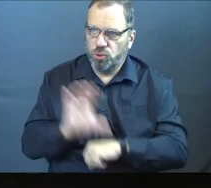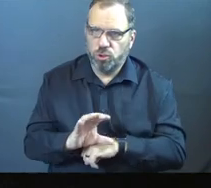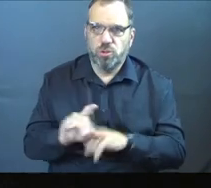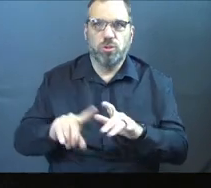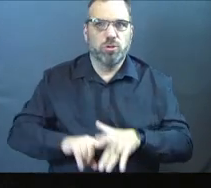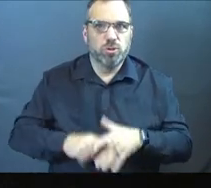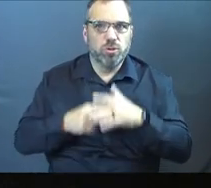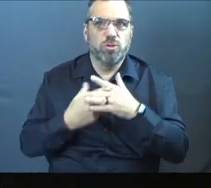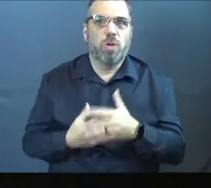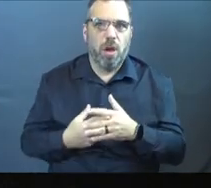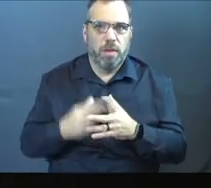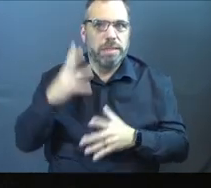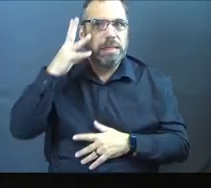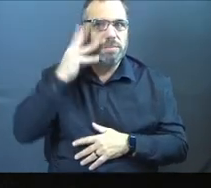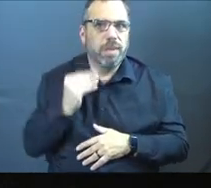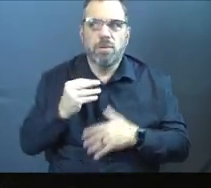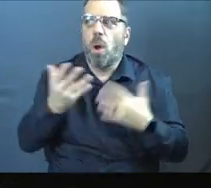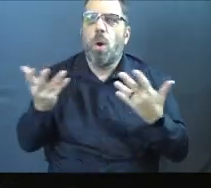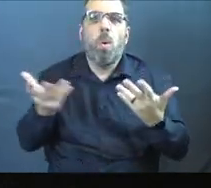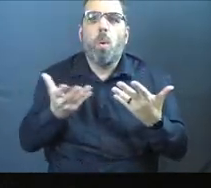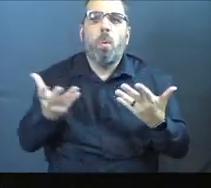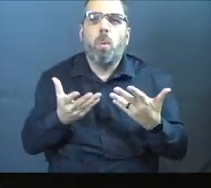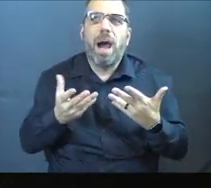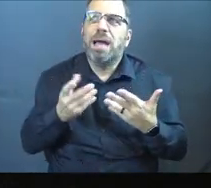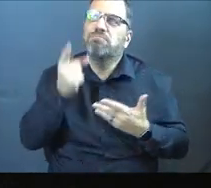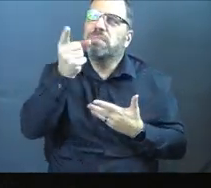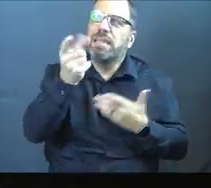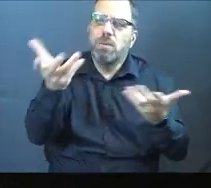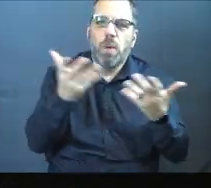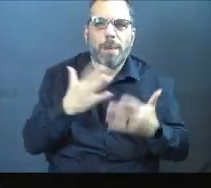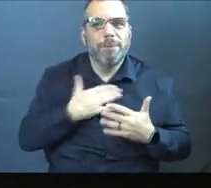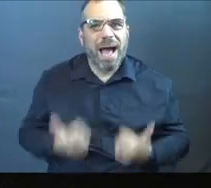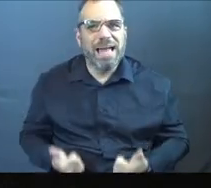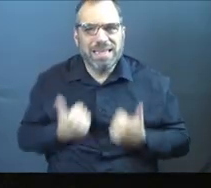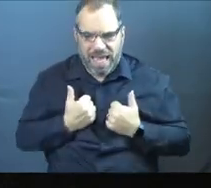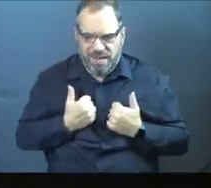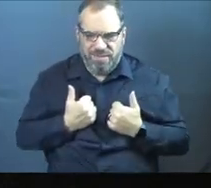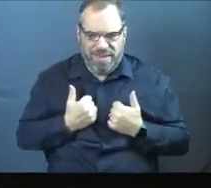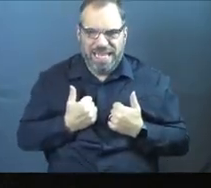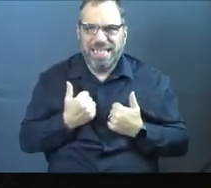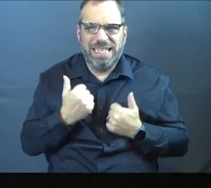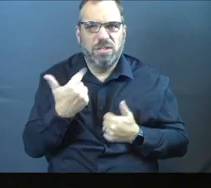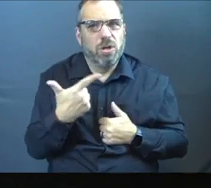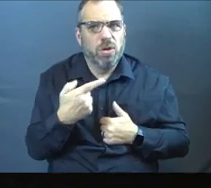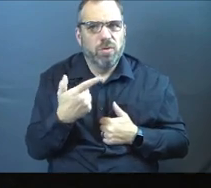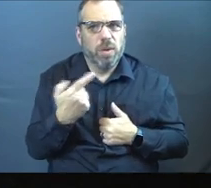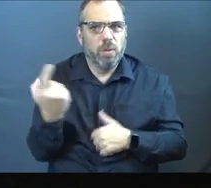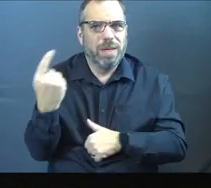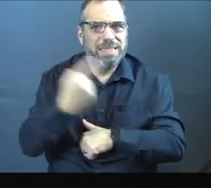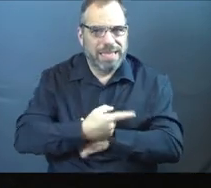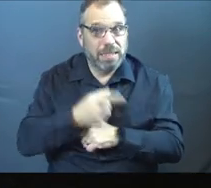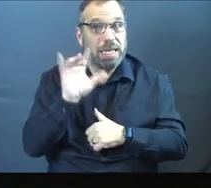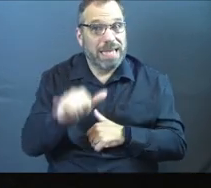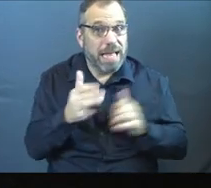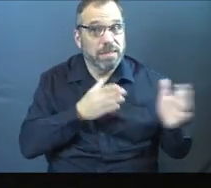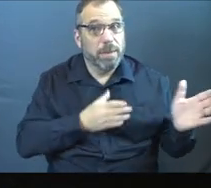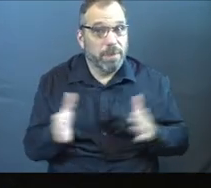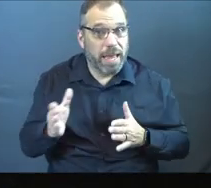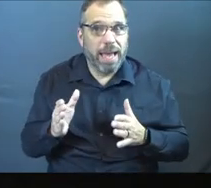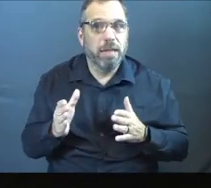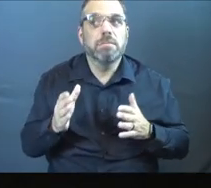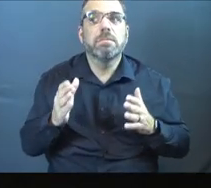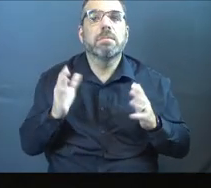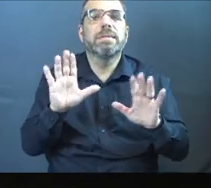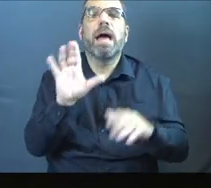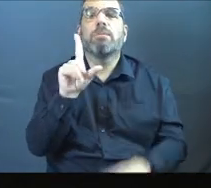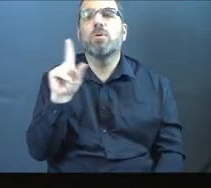journeying into and experiencing? What is God wanting to do in my life over these next 21 days? That's the plan. We're going to talk about that. And to